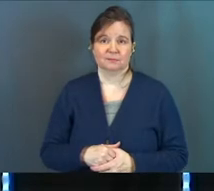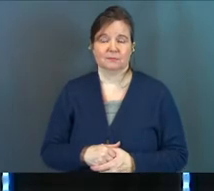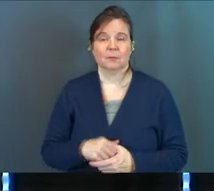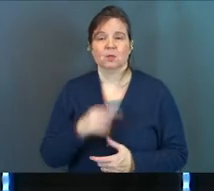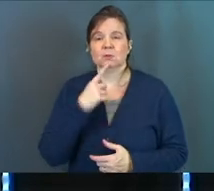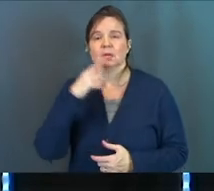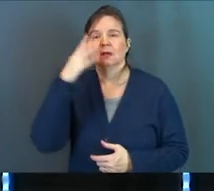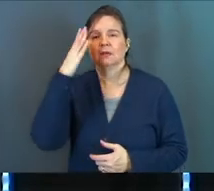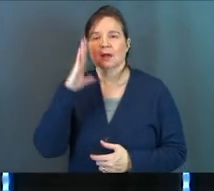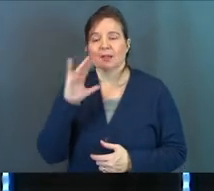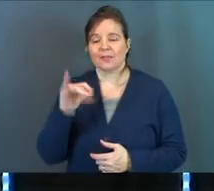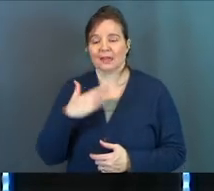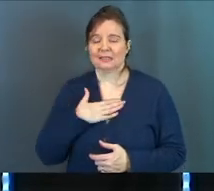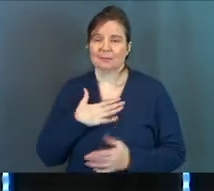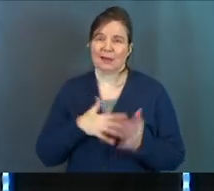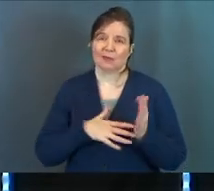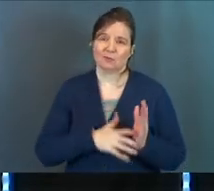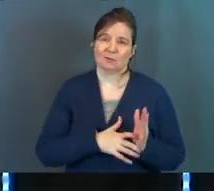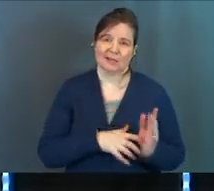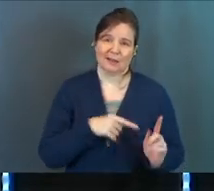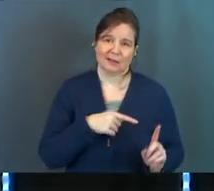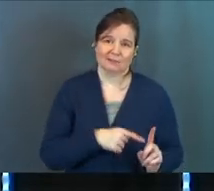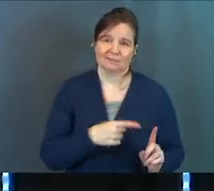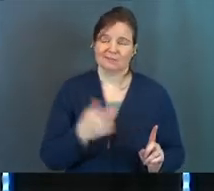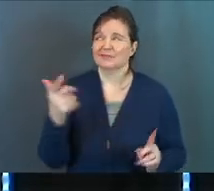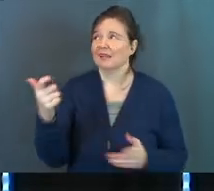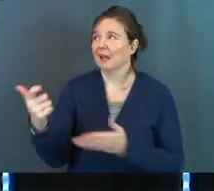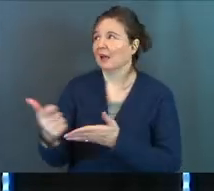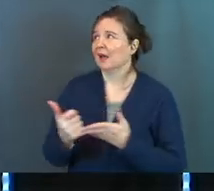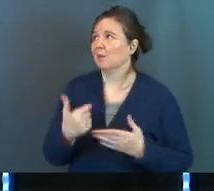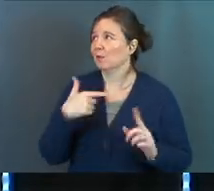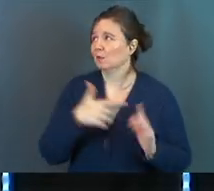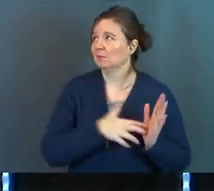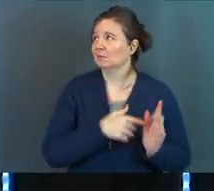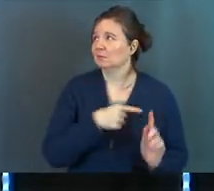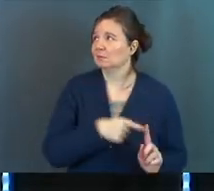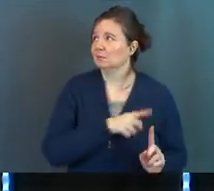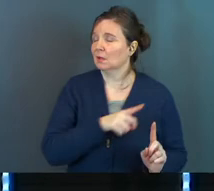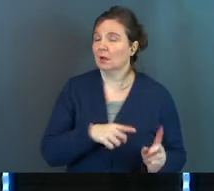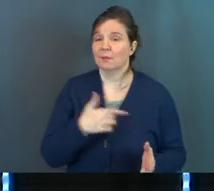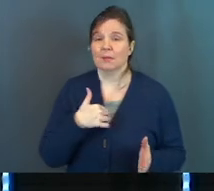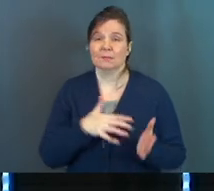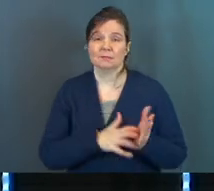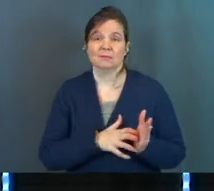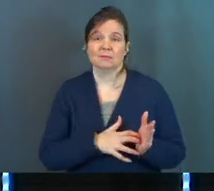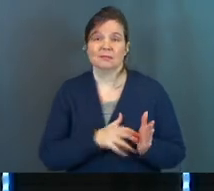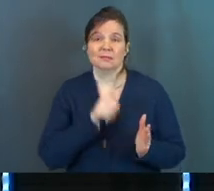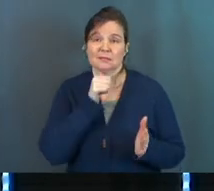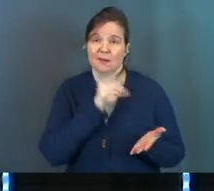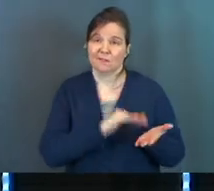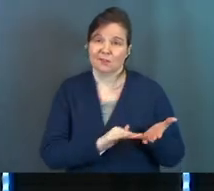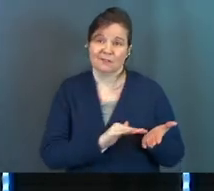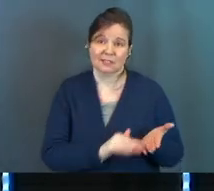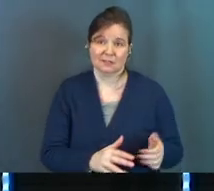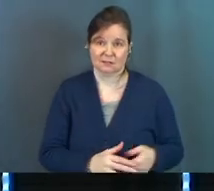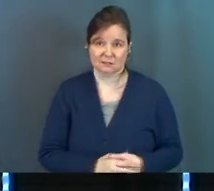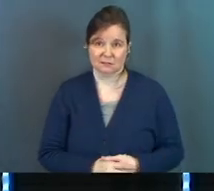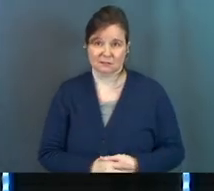But you would say, God, that's my kryptonite. Come and help me, Lord. Maybe your kryptonite is unforgiveness.